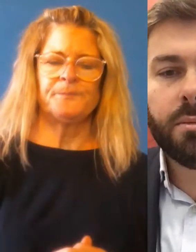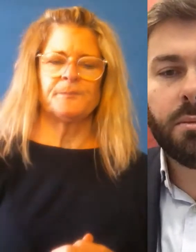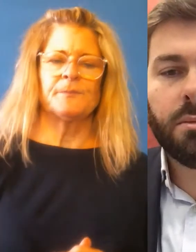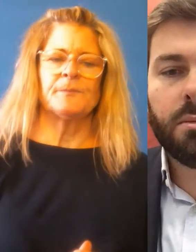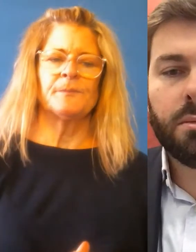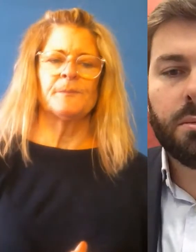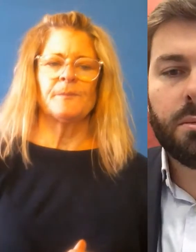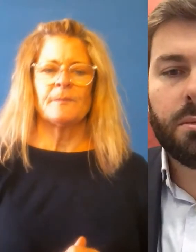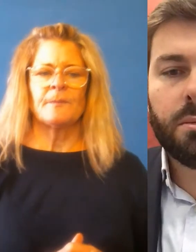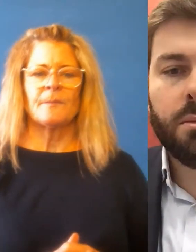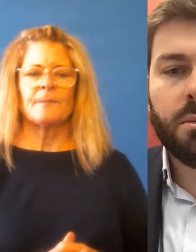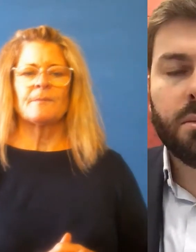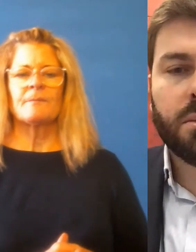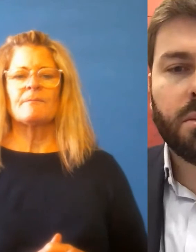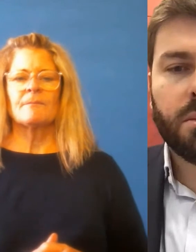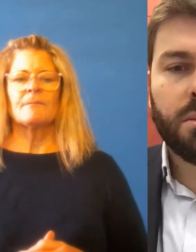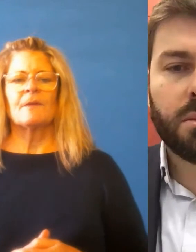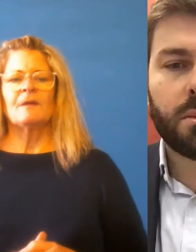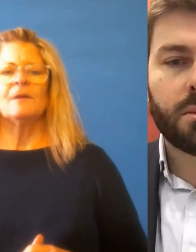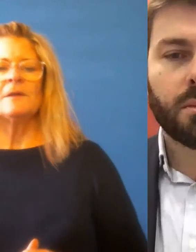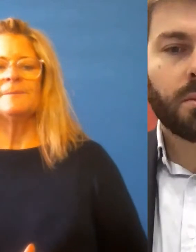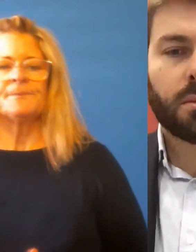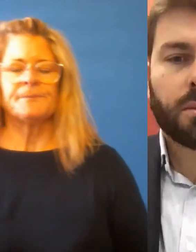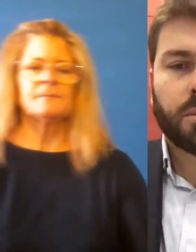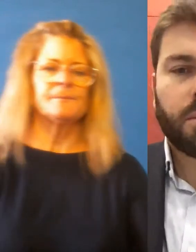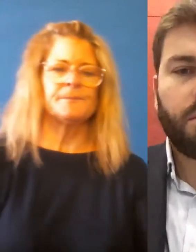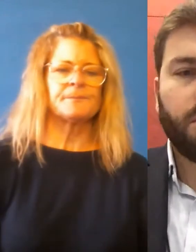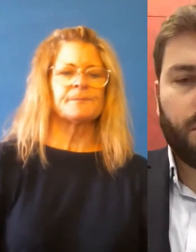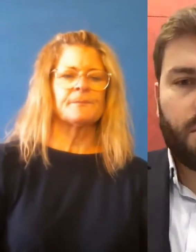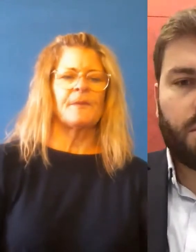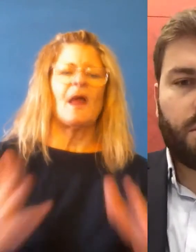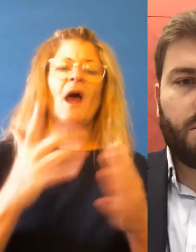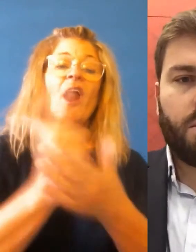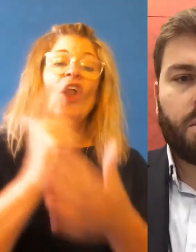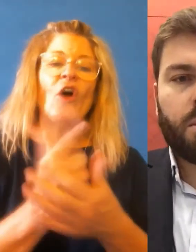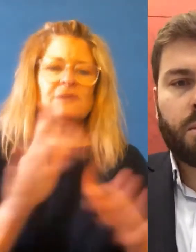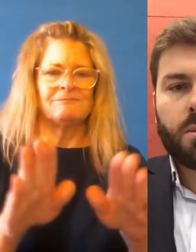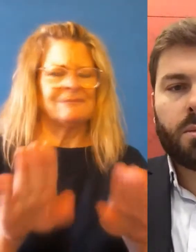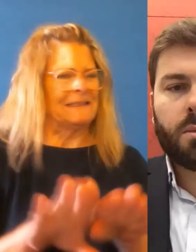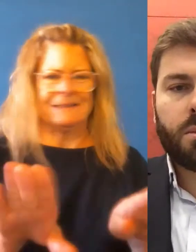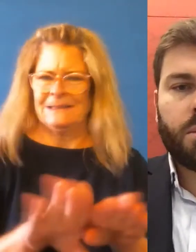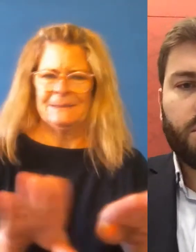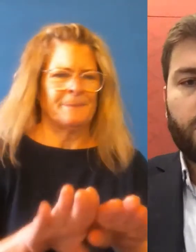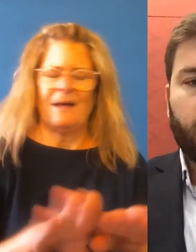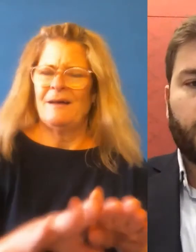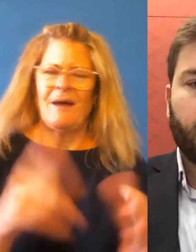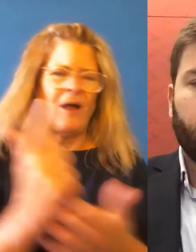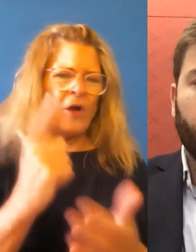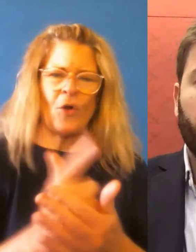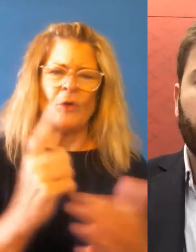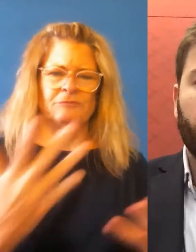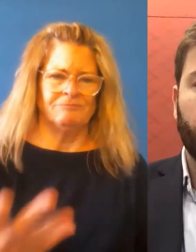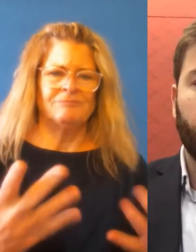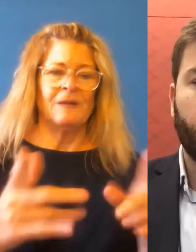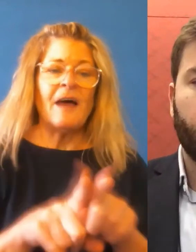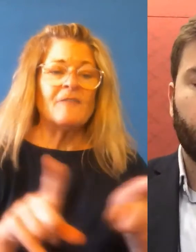Oh, there's a lot of similarities and it's clear that his breadth of experience has lots of gems for people to follow.